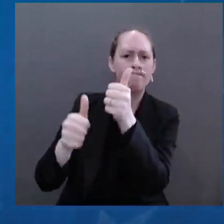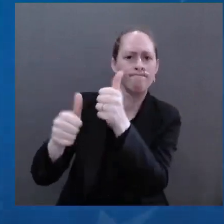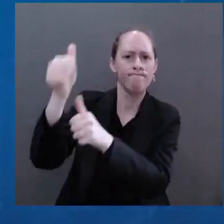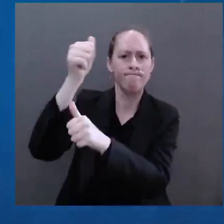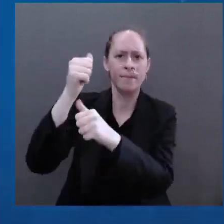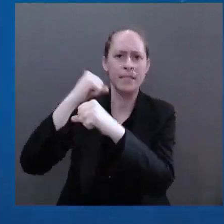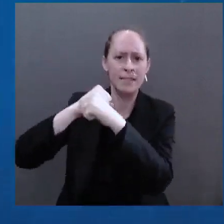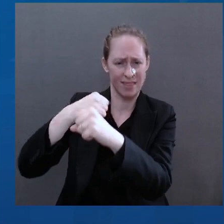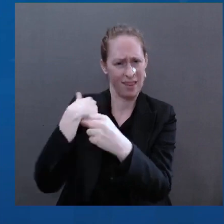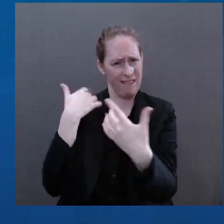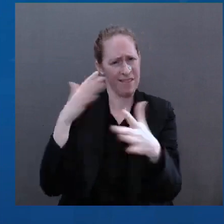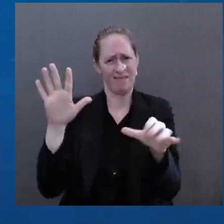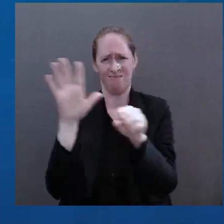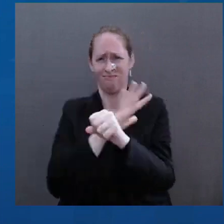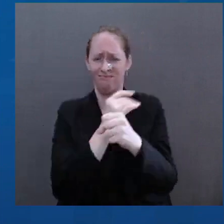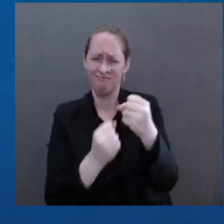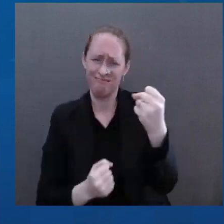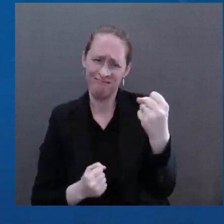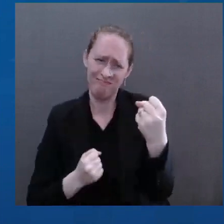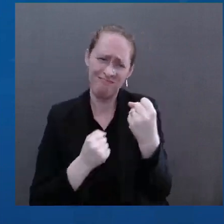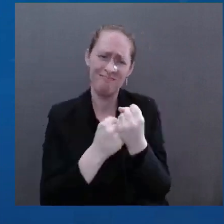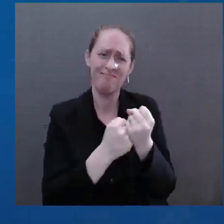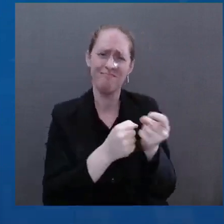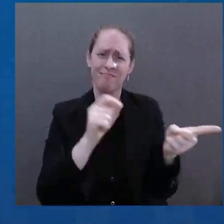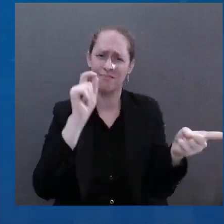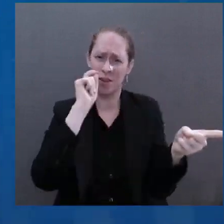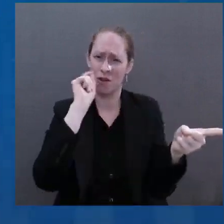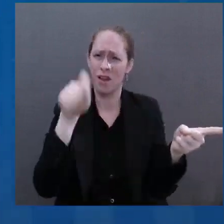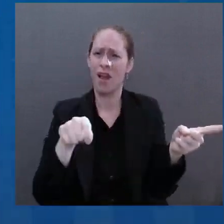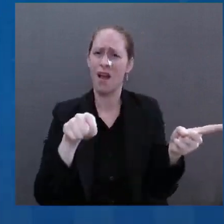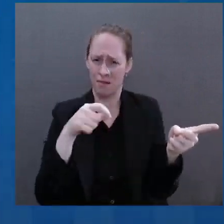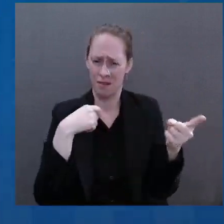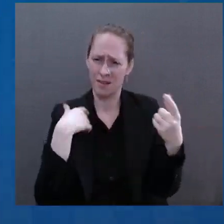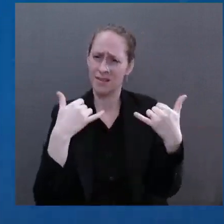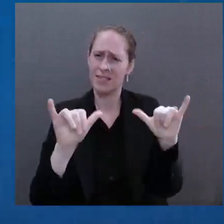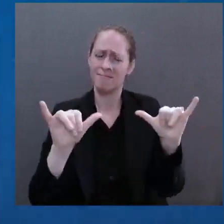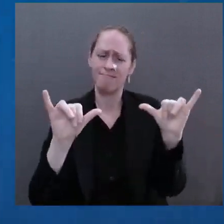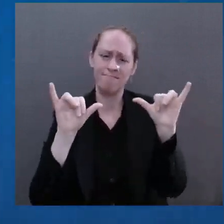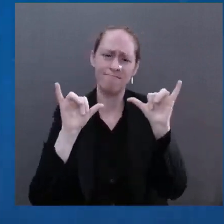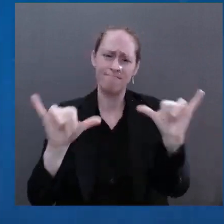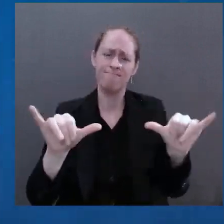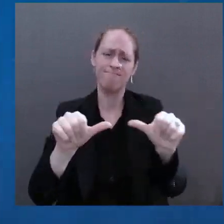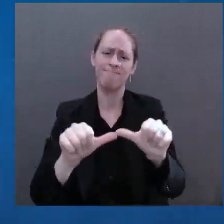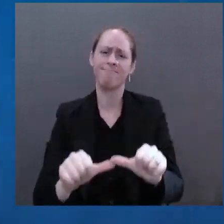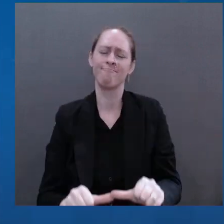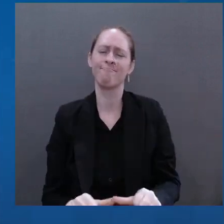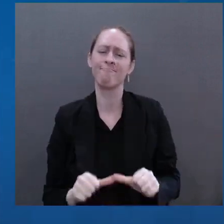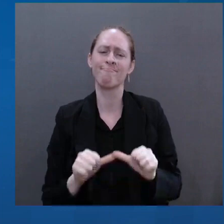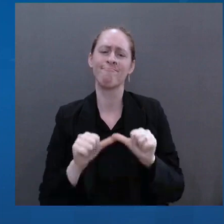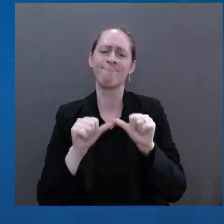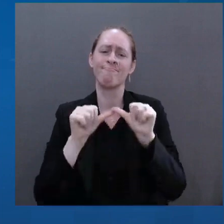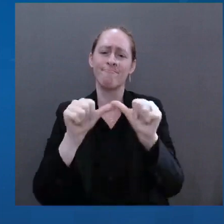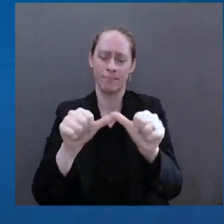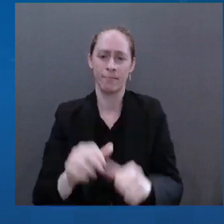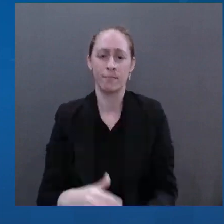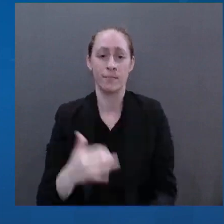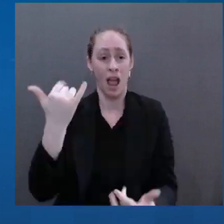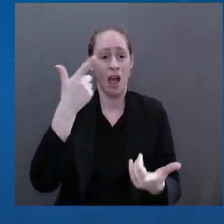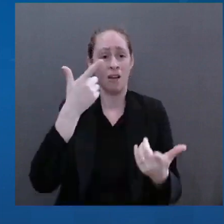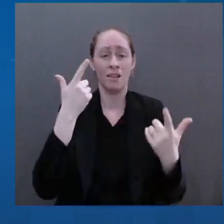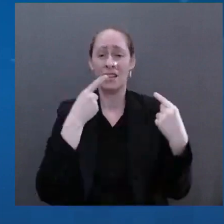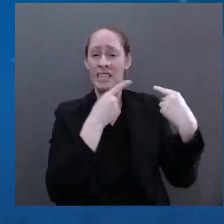Today's fighting Kyiv and Metropole and Kharkiv are the latest battle in a long struggle. Hungary,